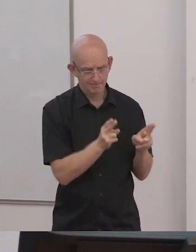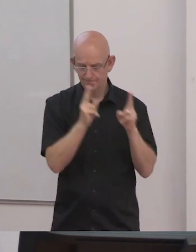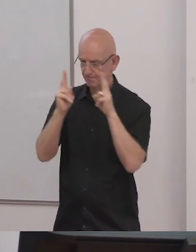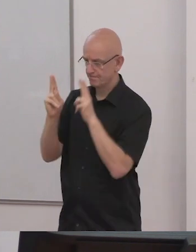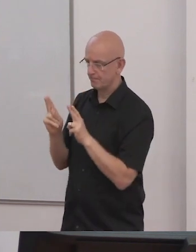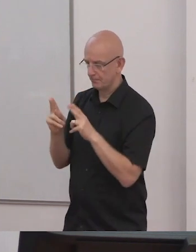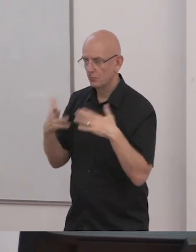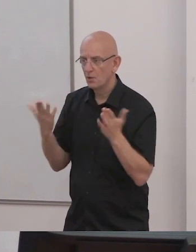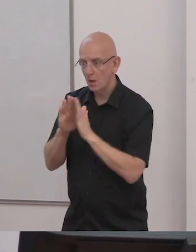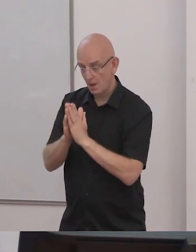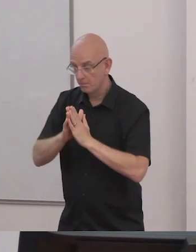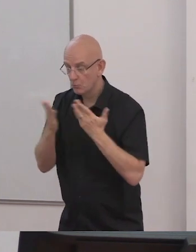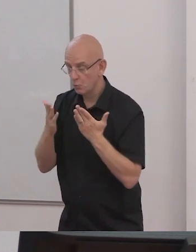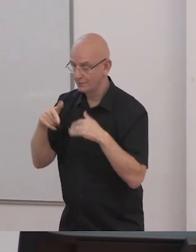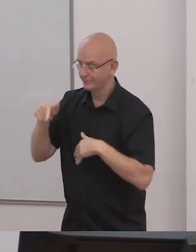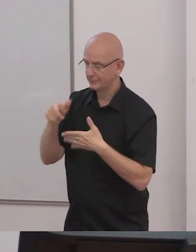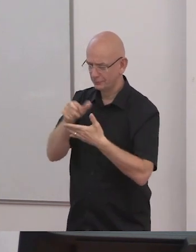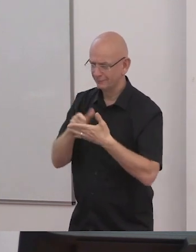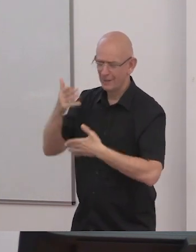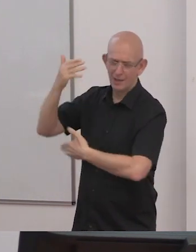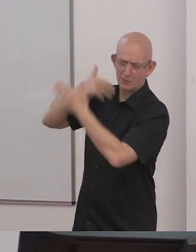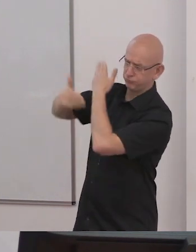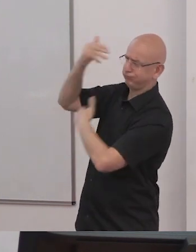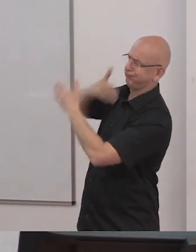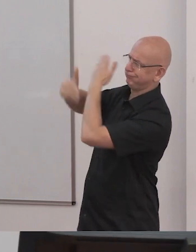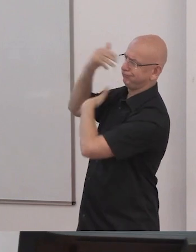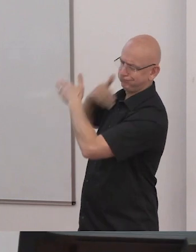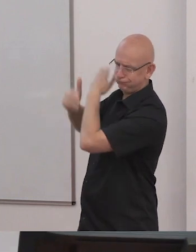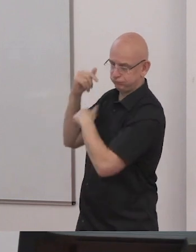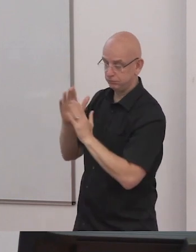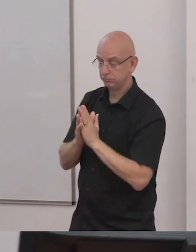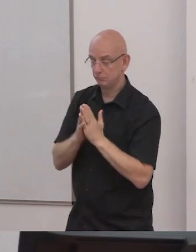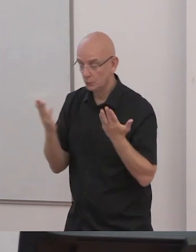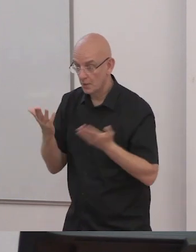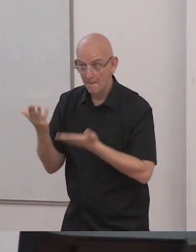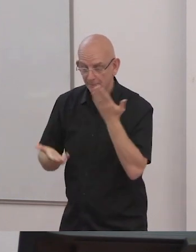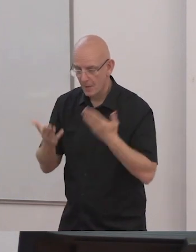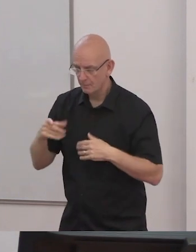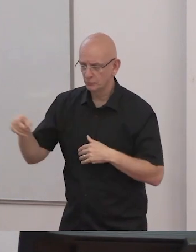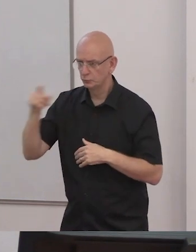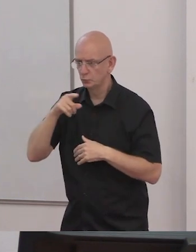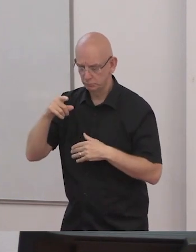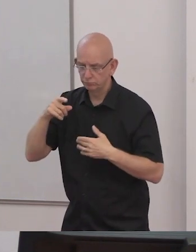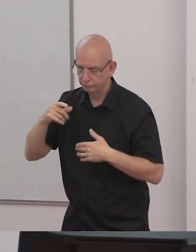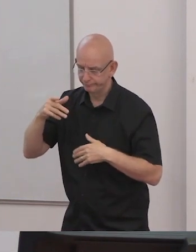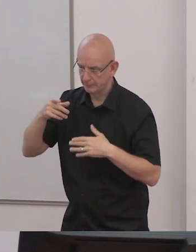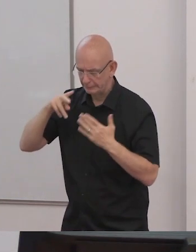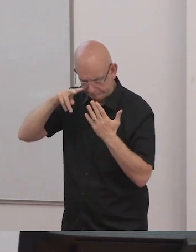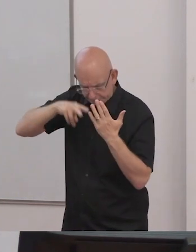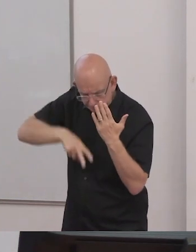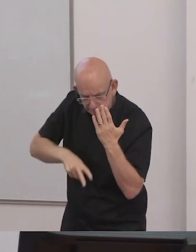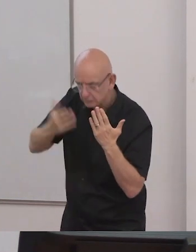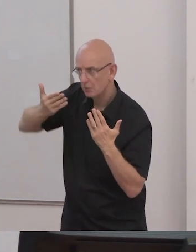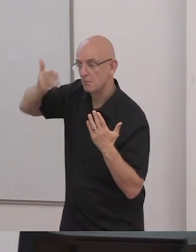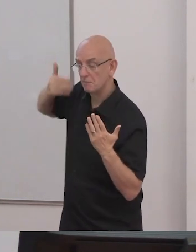if you've had to read it before and I'm saying stuff you've already heard from me but